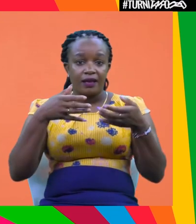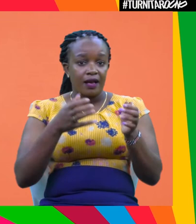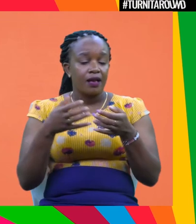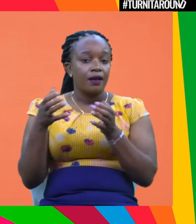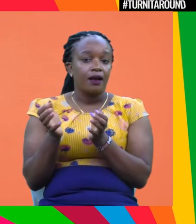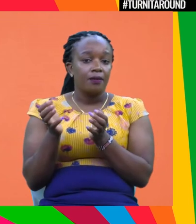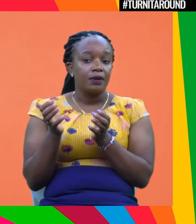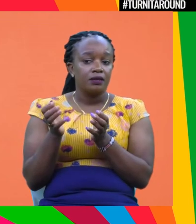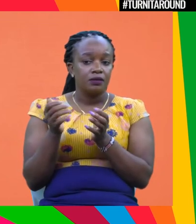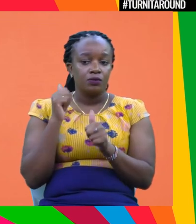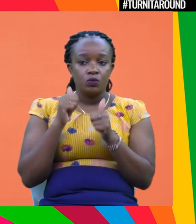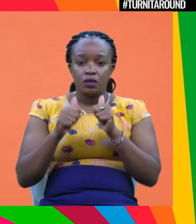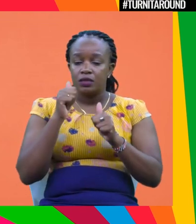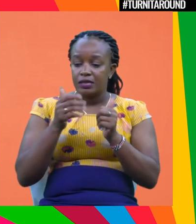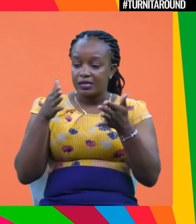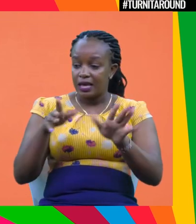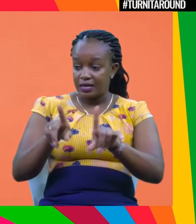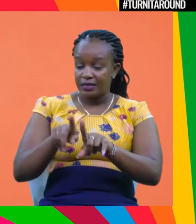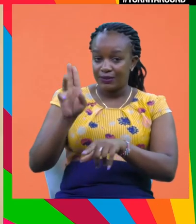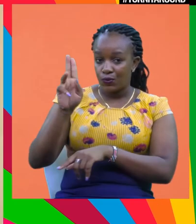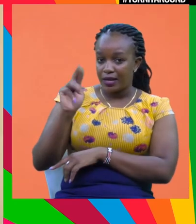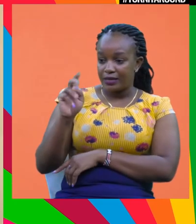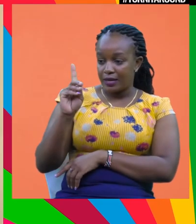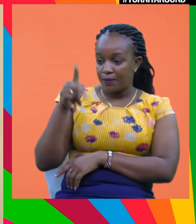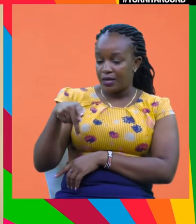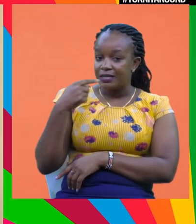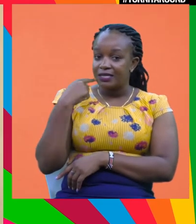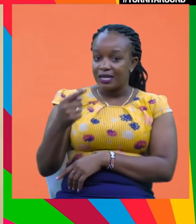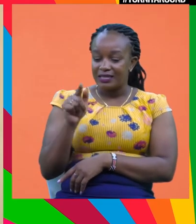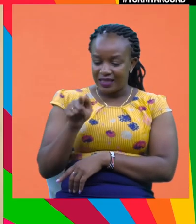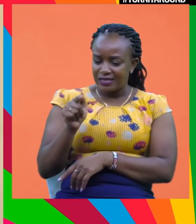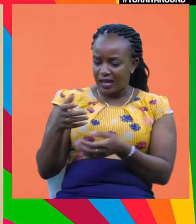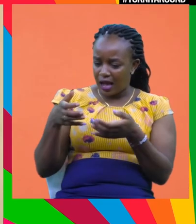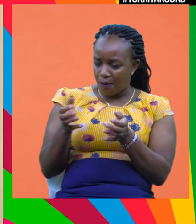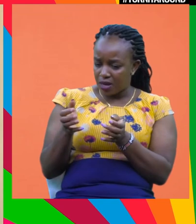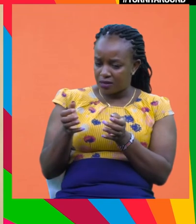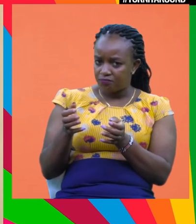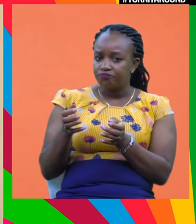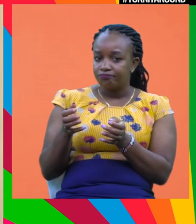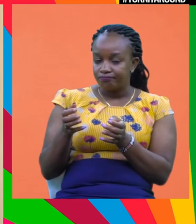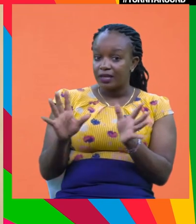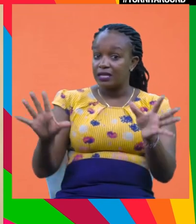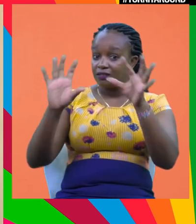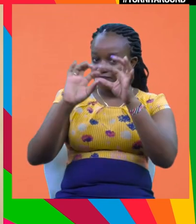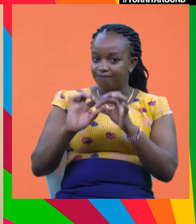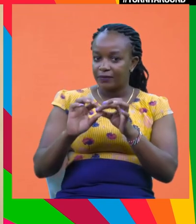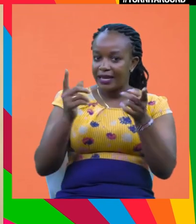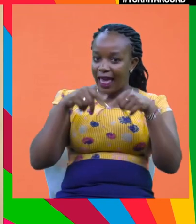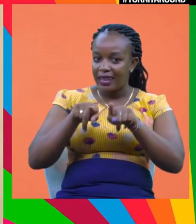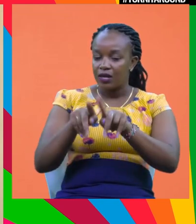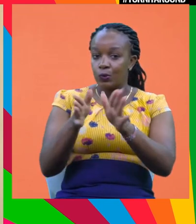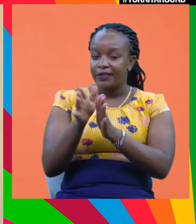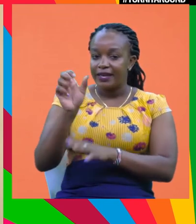is selling it has this UNDP seal on it, it says, ah, this company is answering to the SDGs.